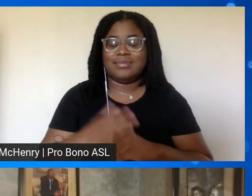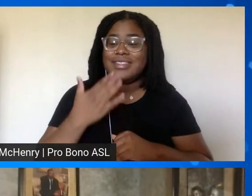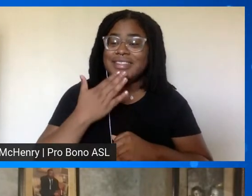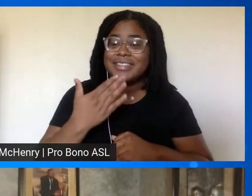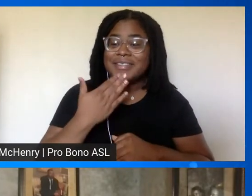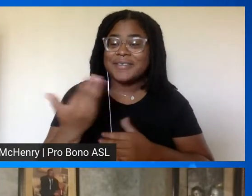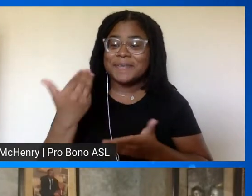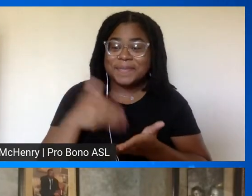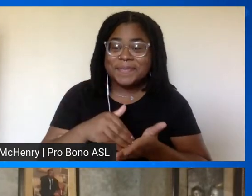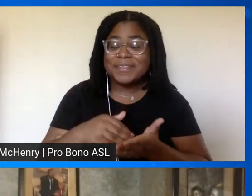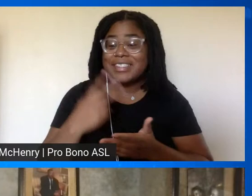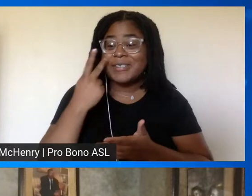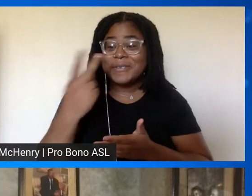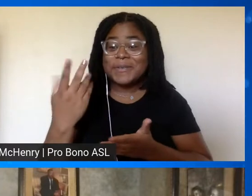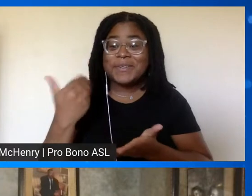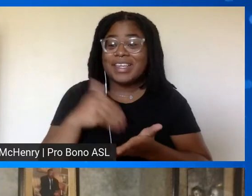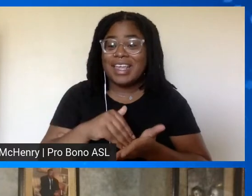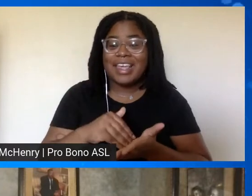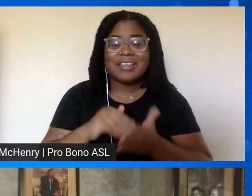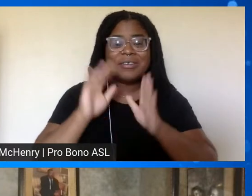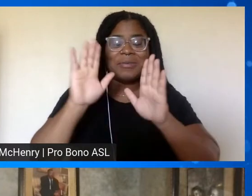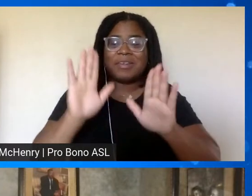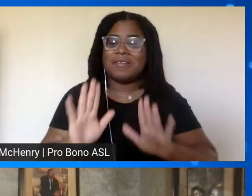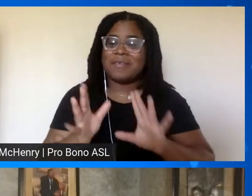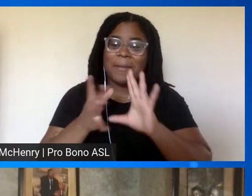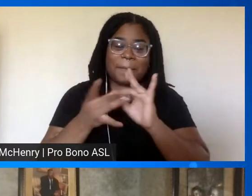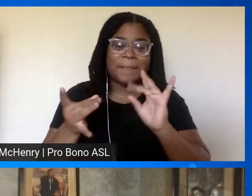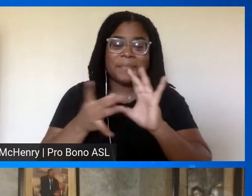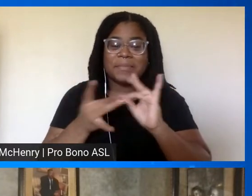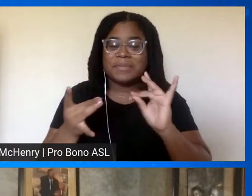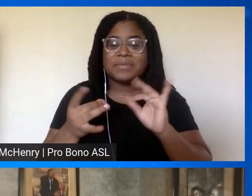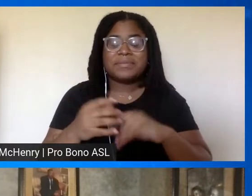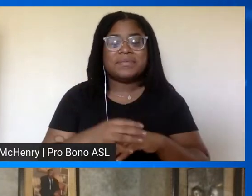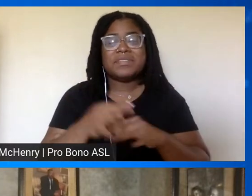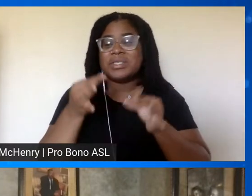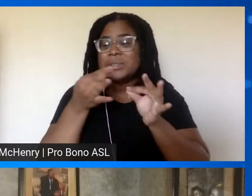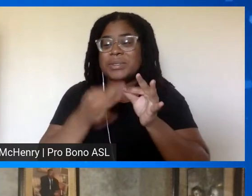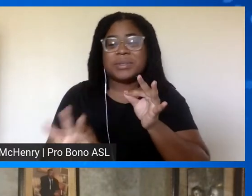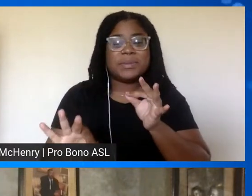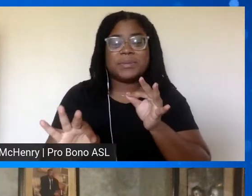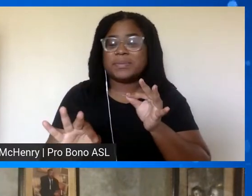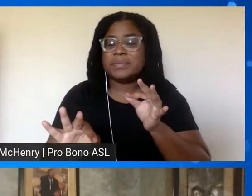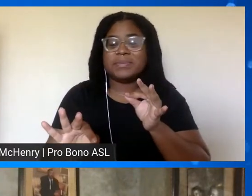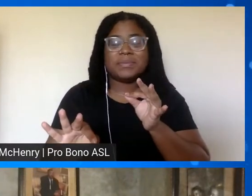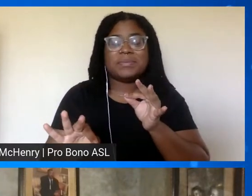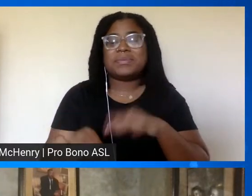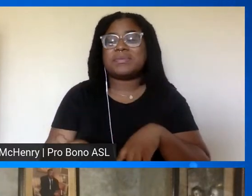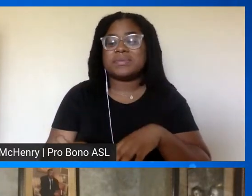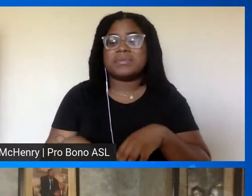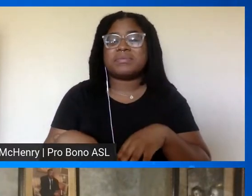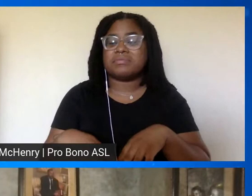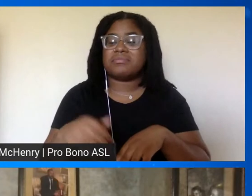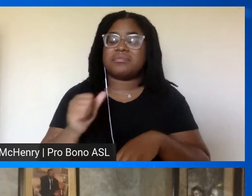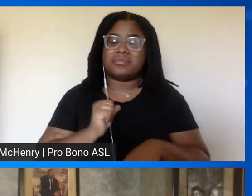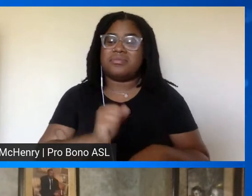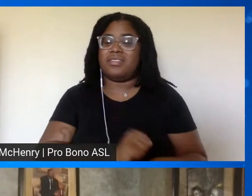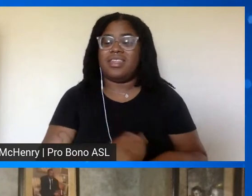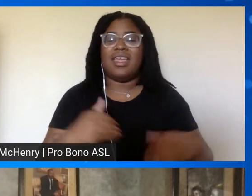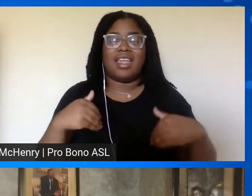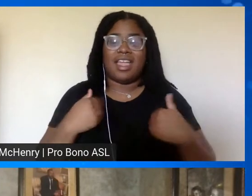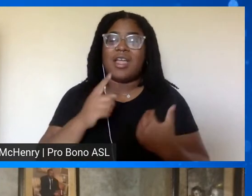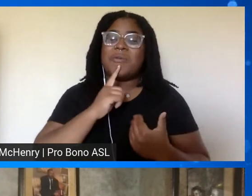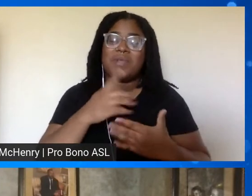king good to see you again and what a magnificent message so simple by honorable andrew young i really really enjoyed it